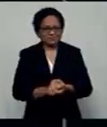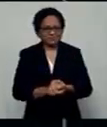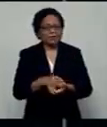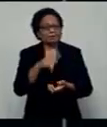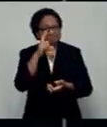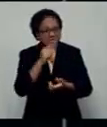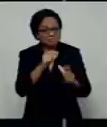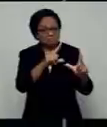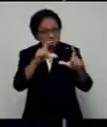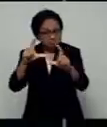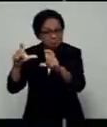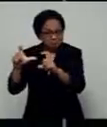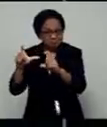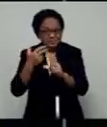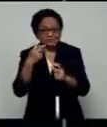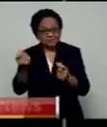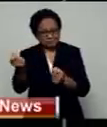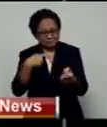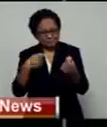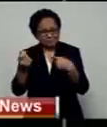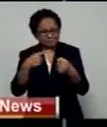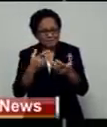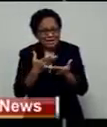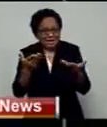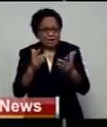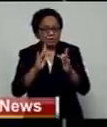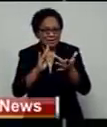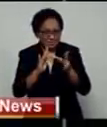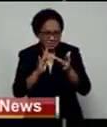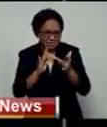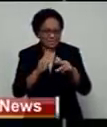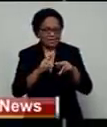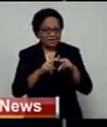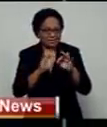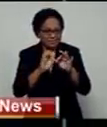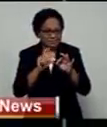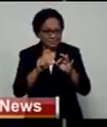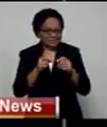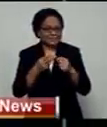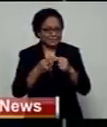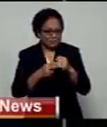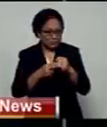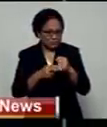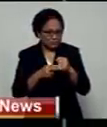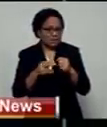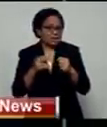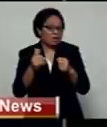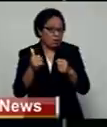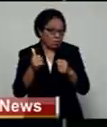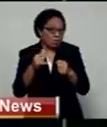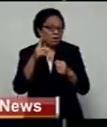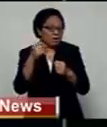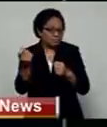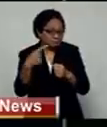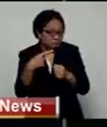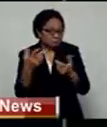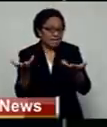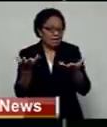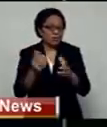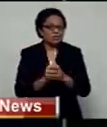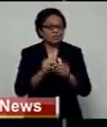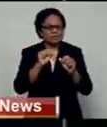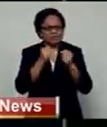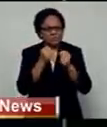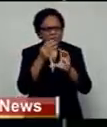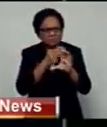newsworthy pictures and videos by email, fbcnews at fbc.com.fj or share it with us via our various social